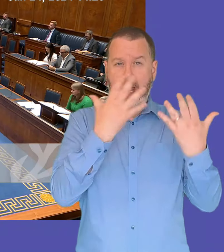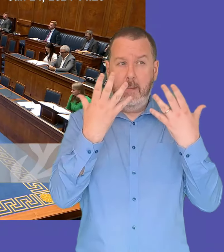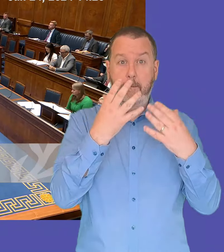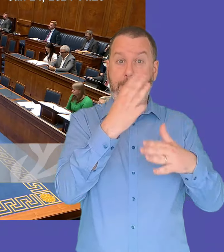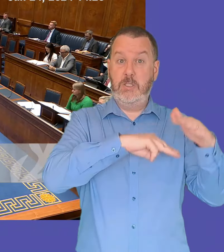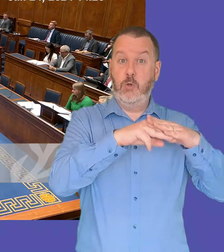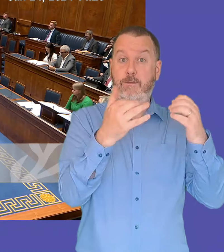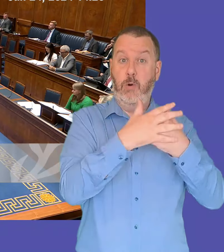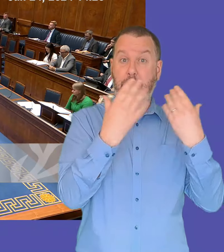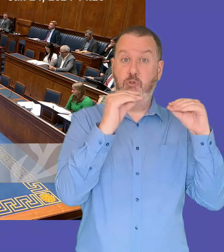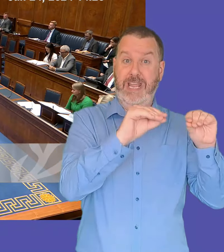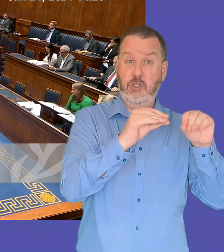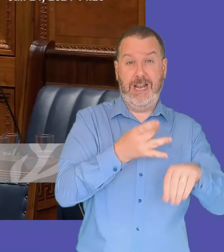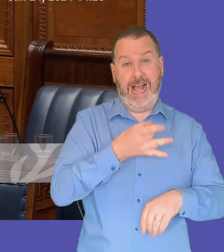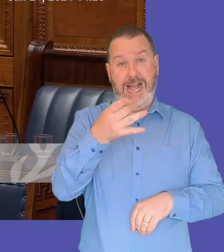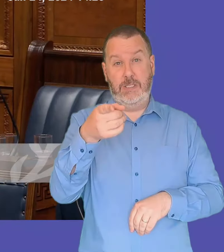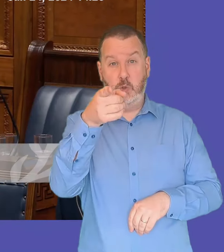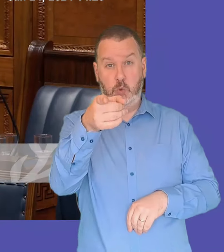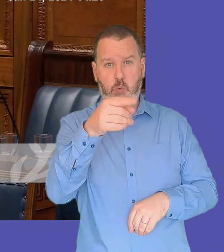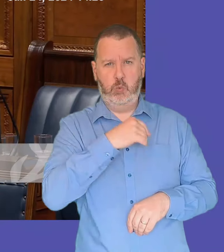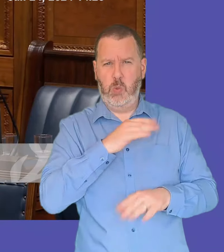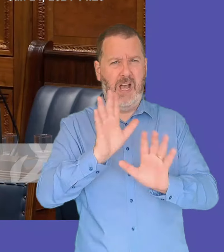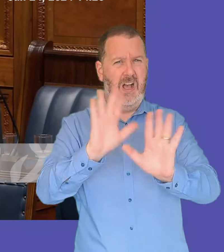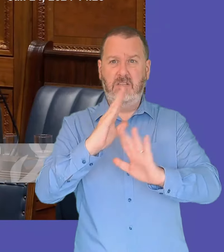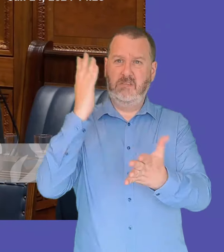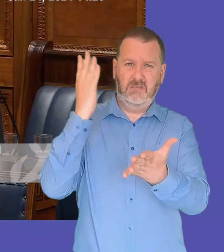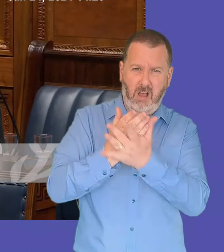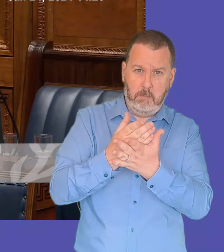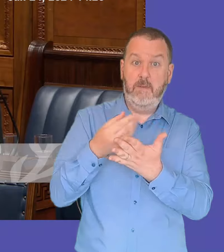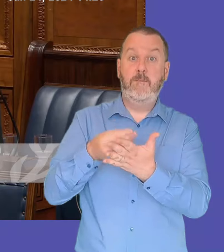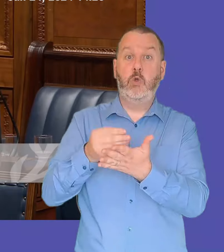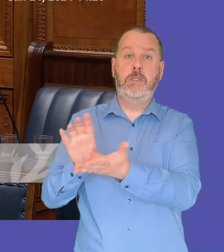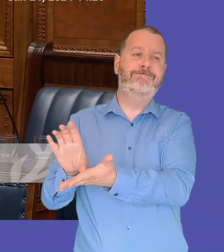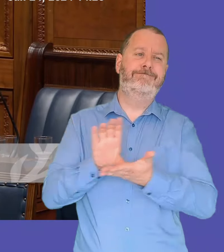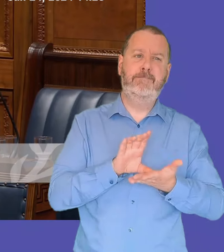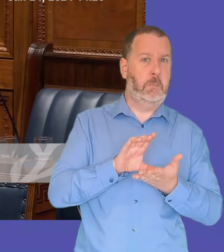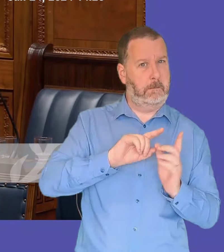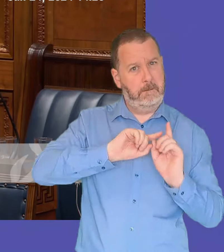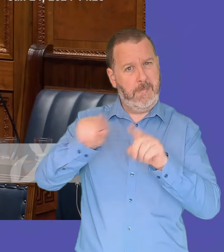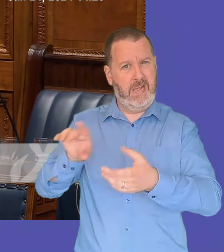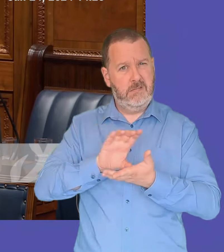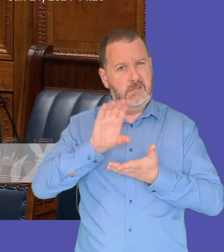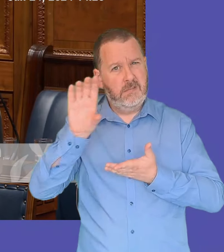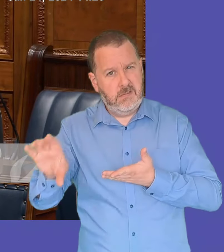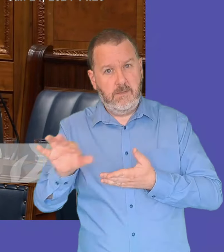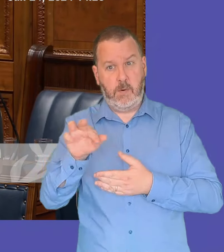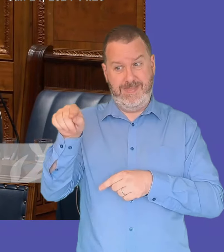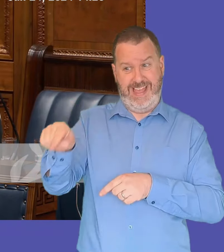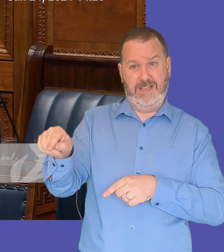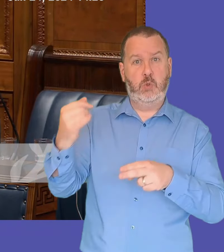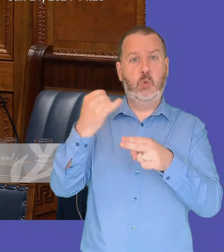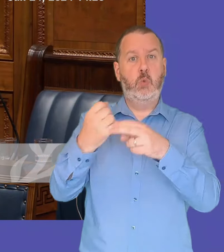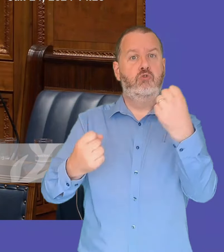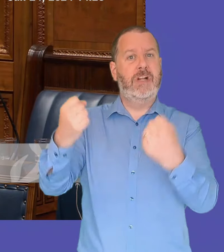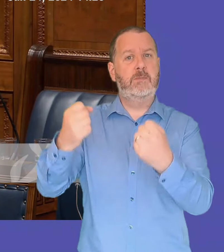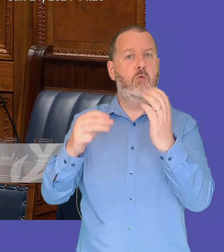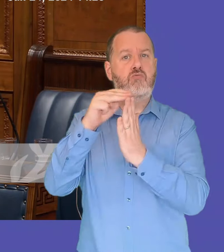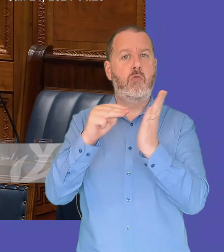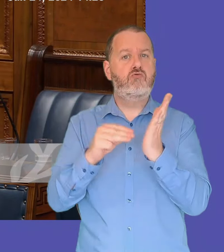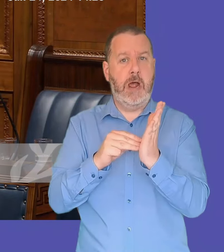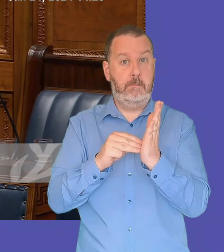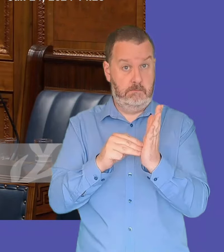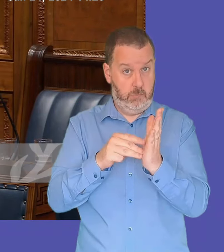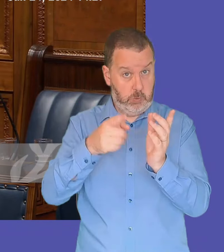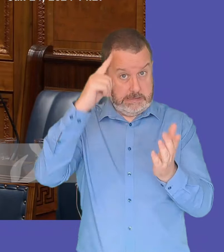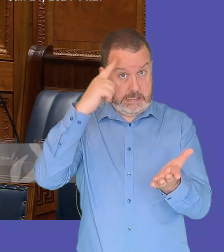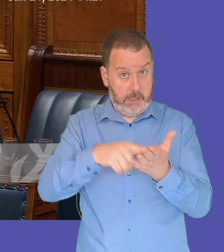minister for you to reverse this decision um to remove funding from this school transport and if so what